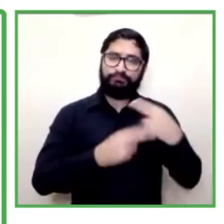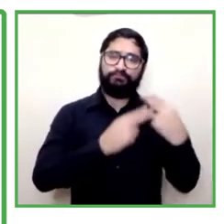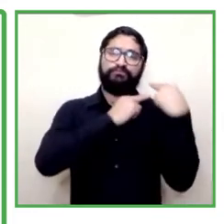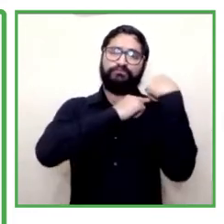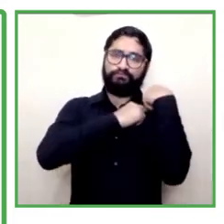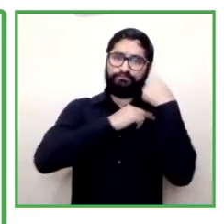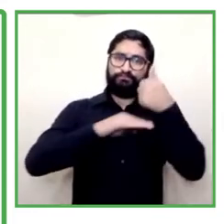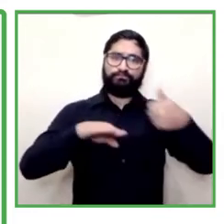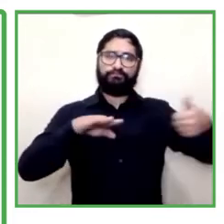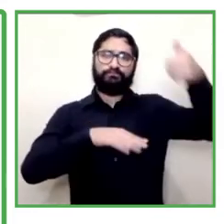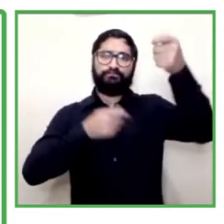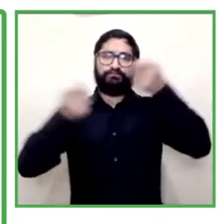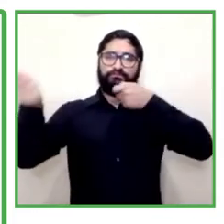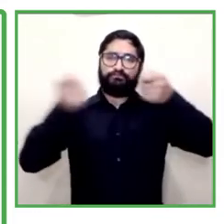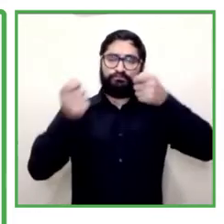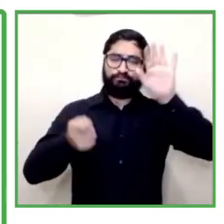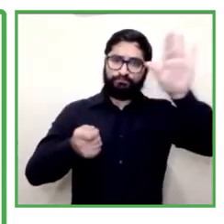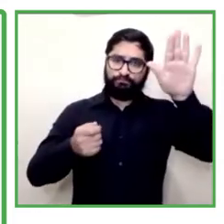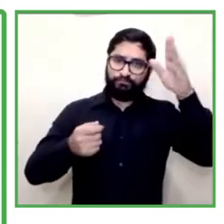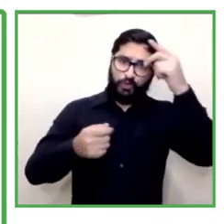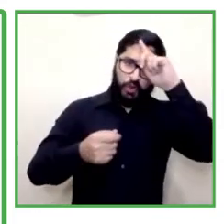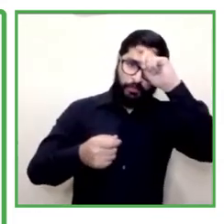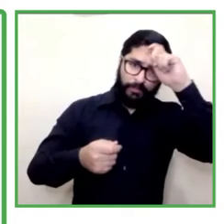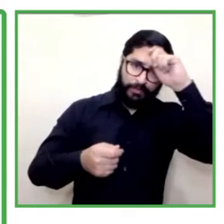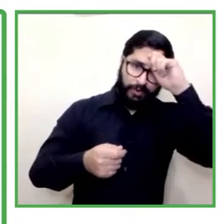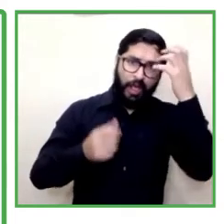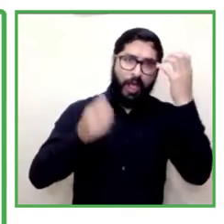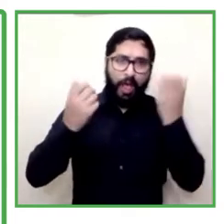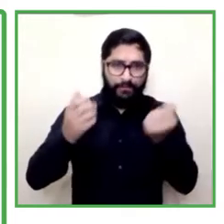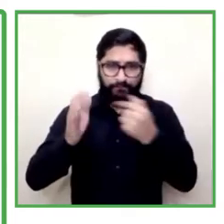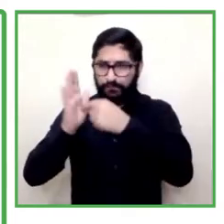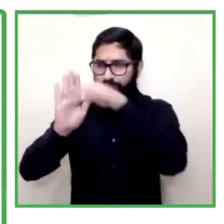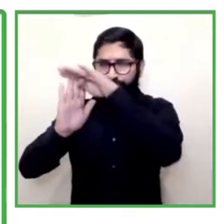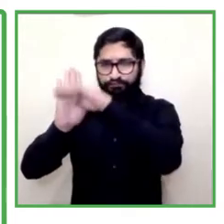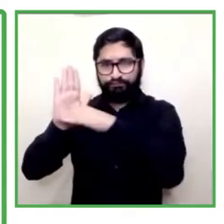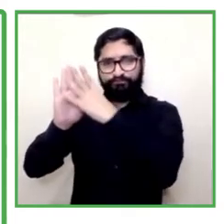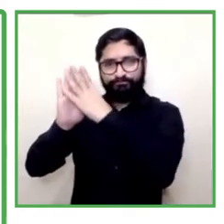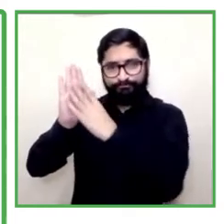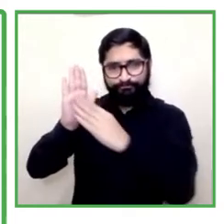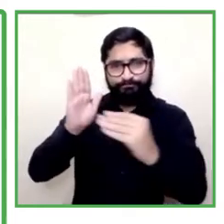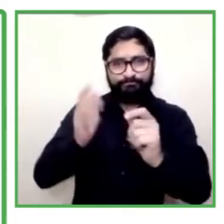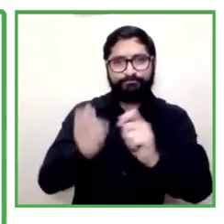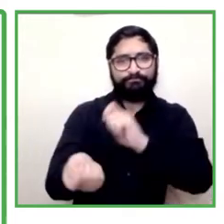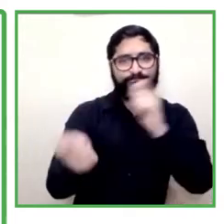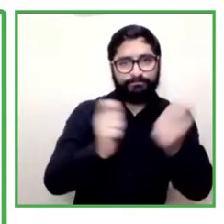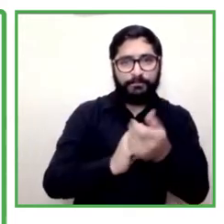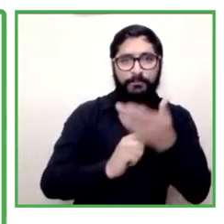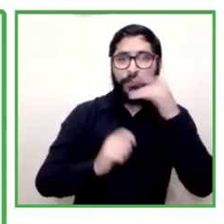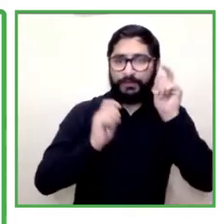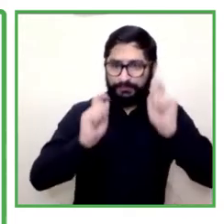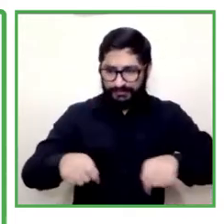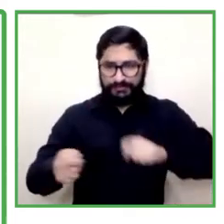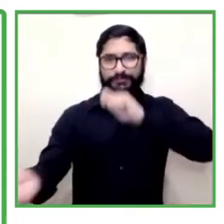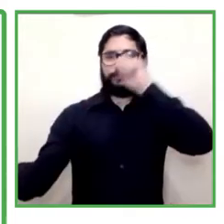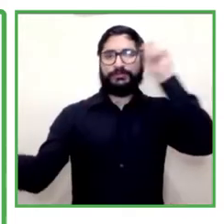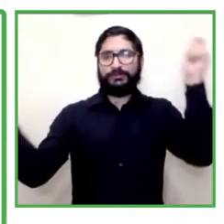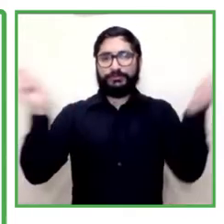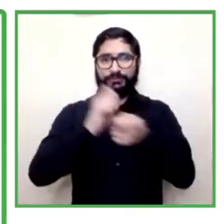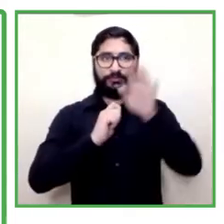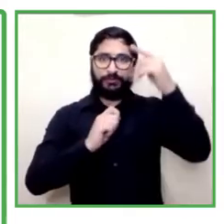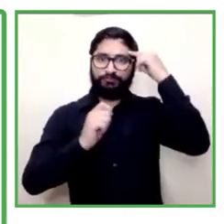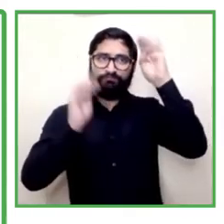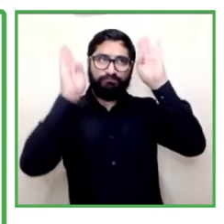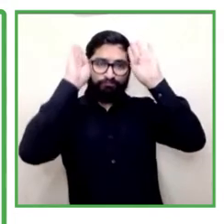and i belong to a model that i believe we should start changing which is the